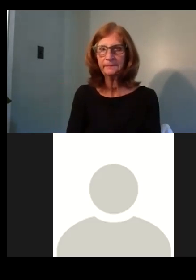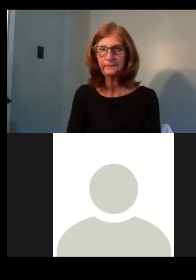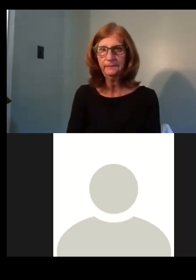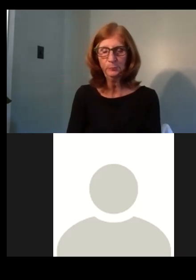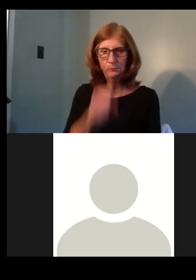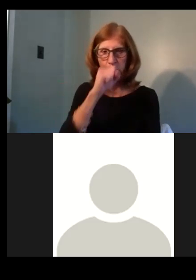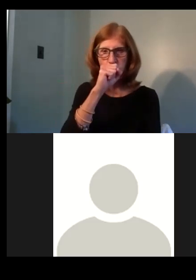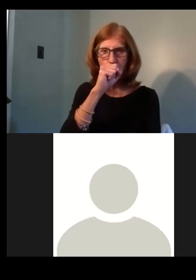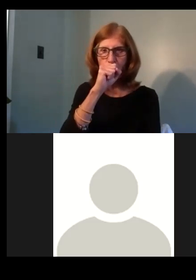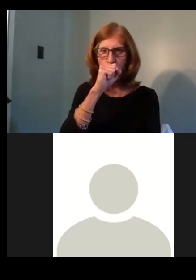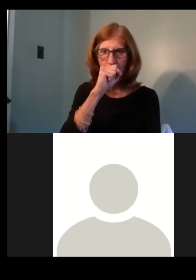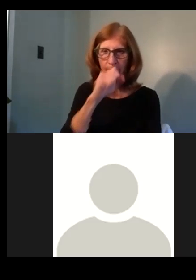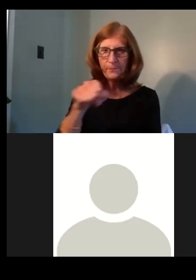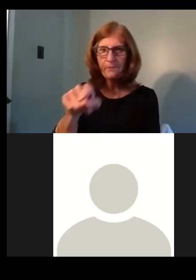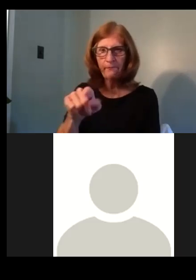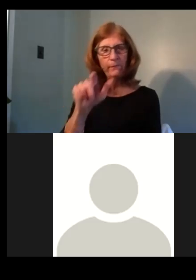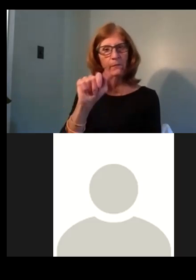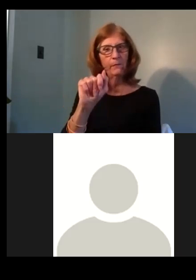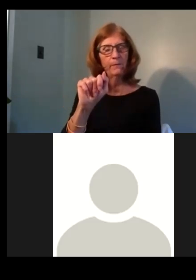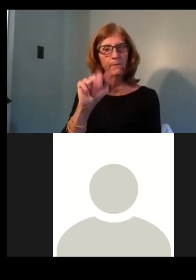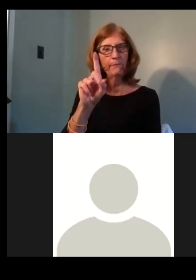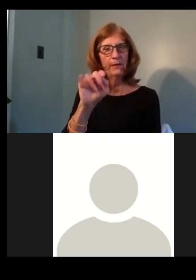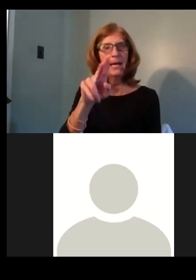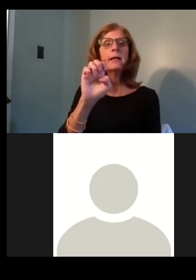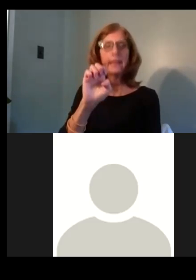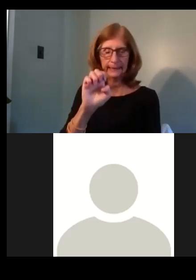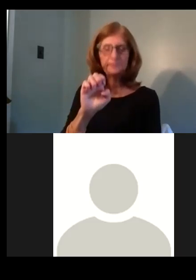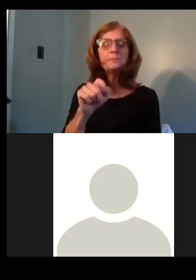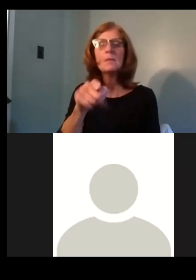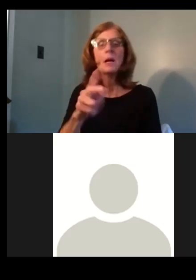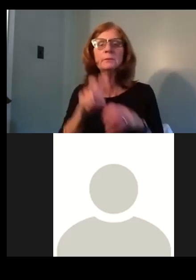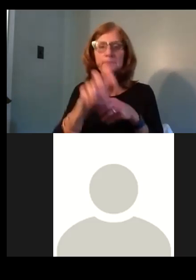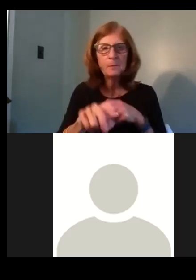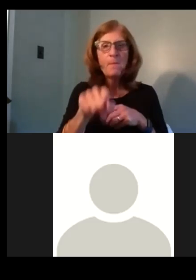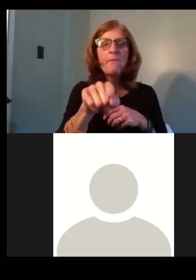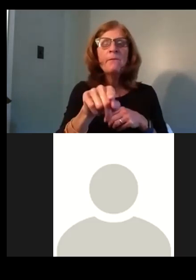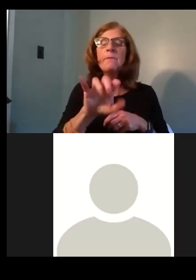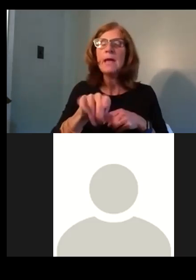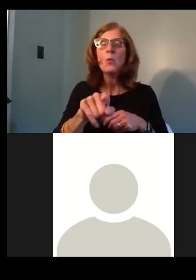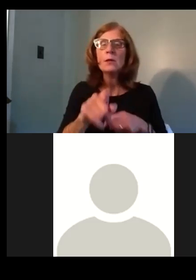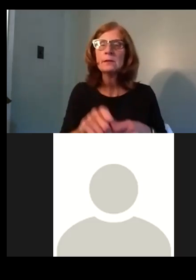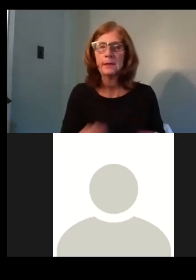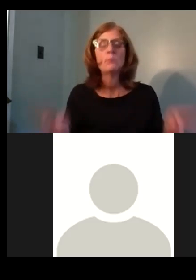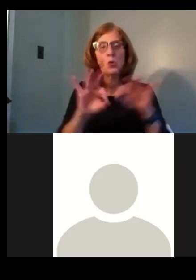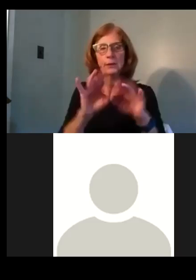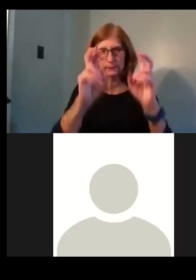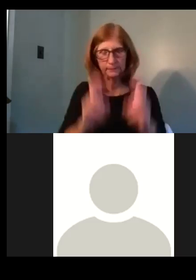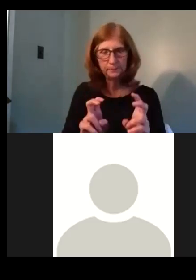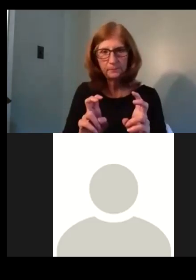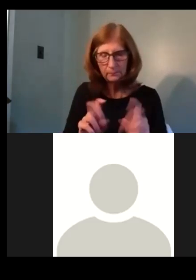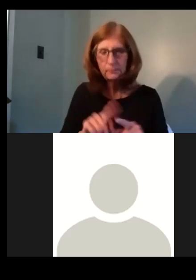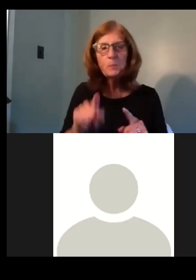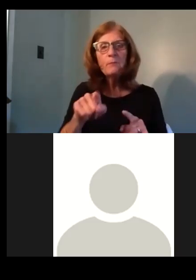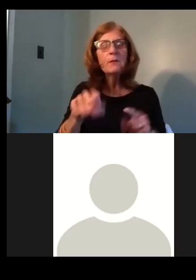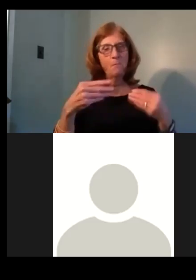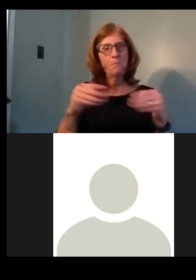I can, I can jump in quickly. The, I will say an, a potential issue with that is, um, the market rate rents